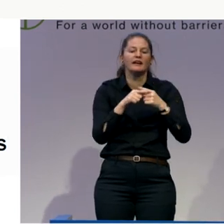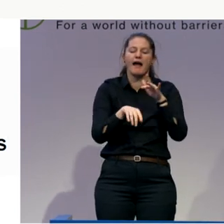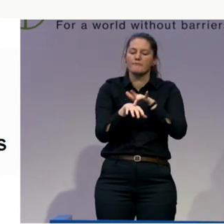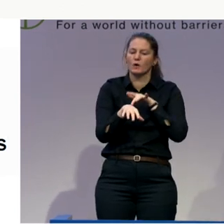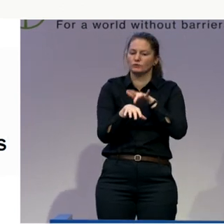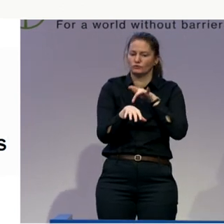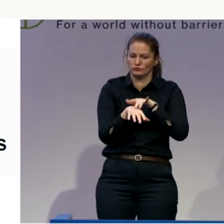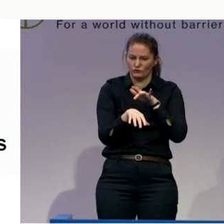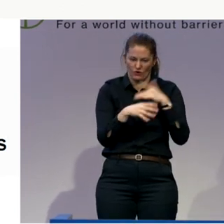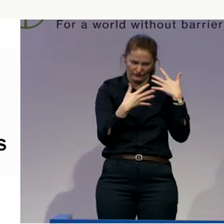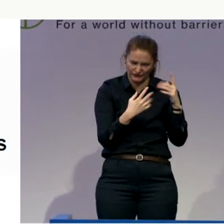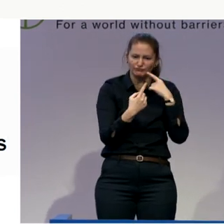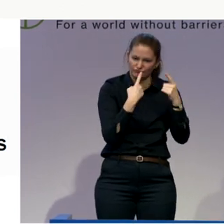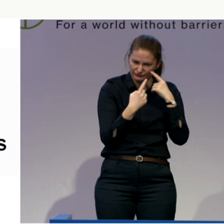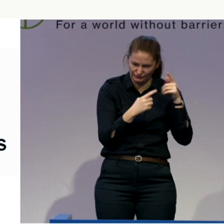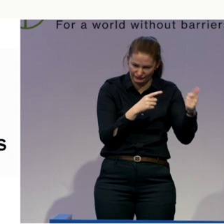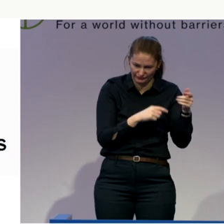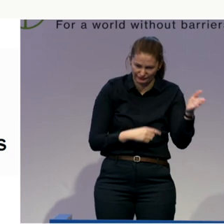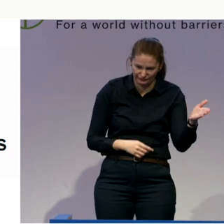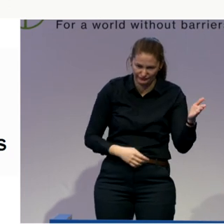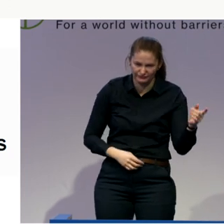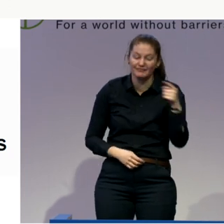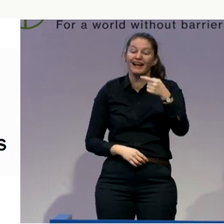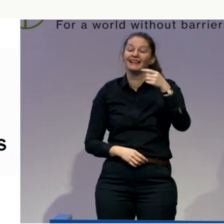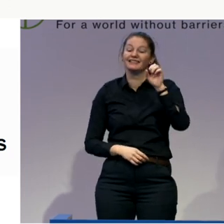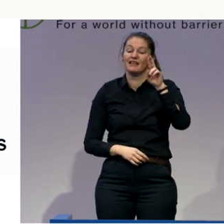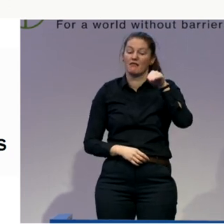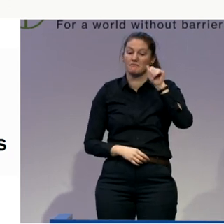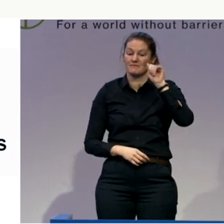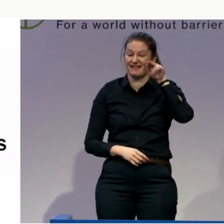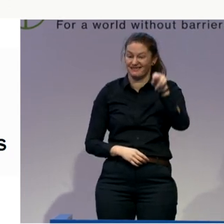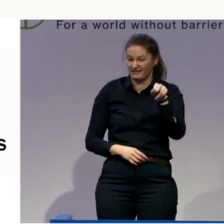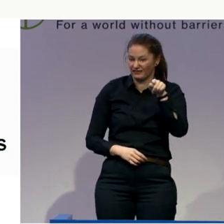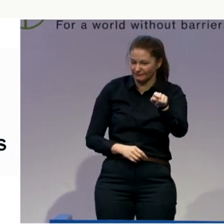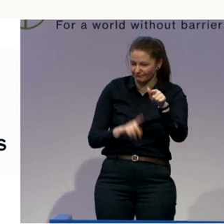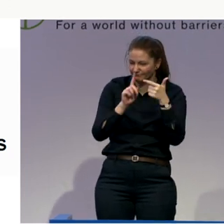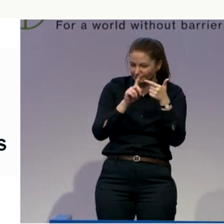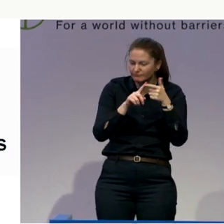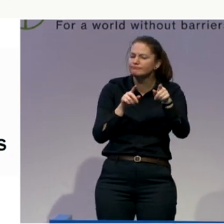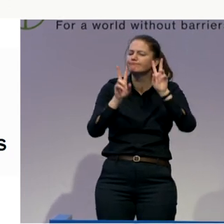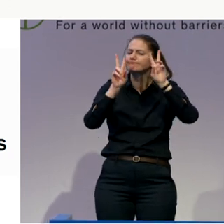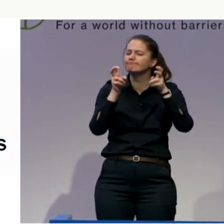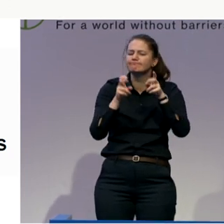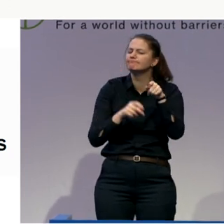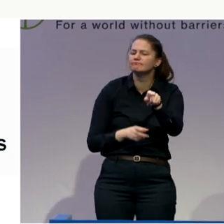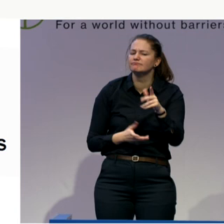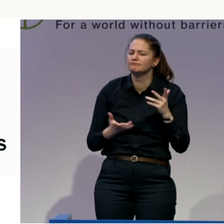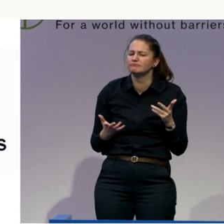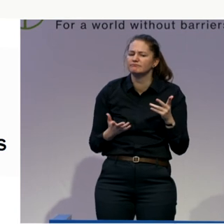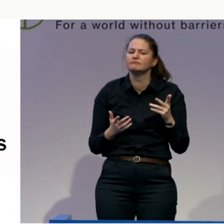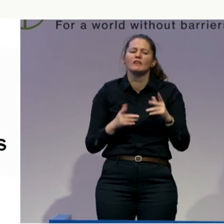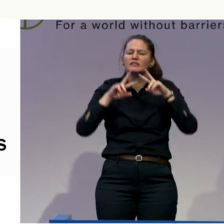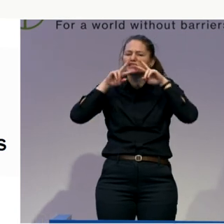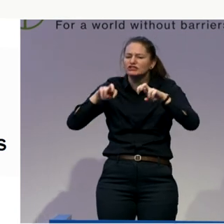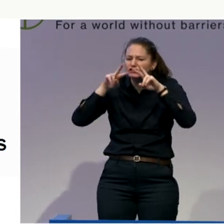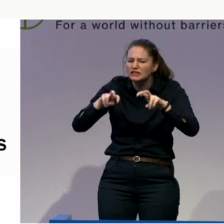And, Jermain, I want to talk with you not only about how research can contribute, but